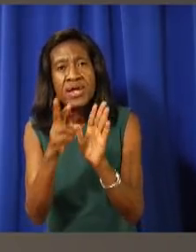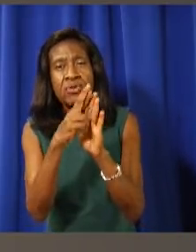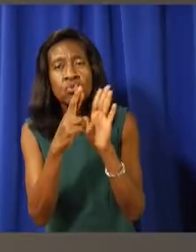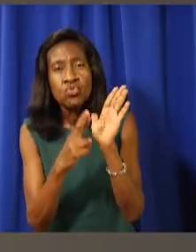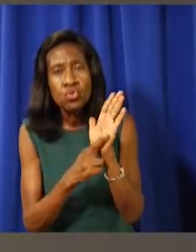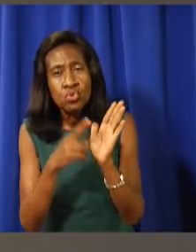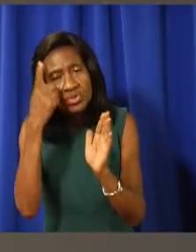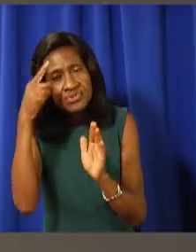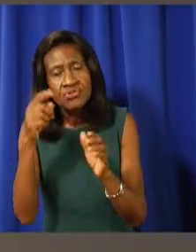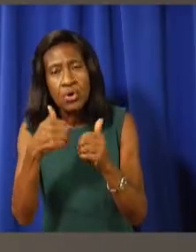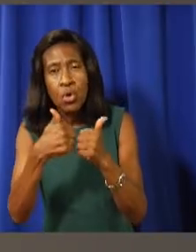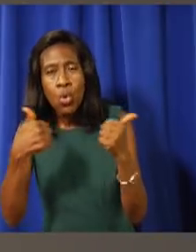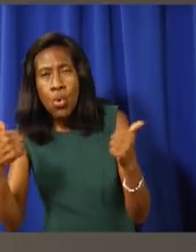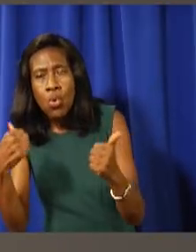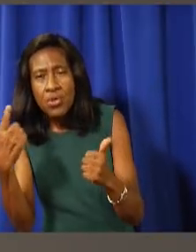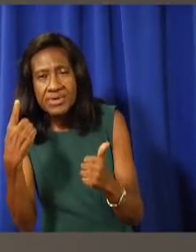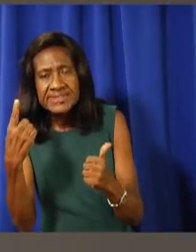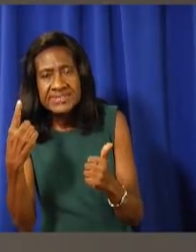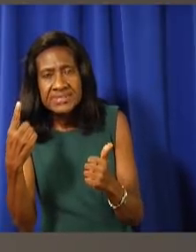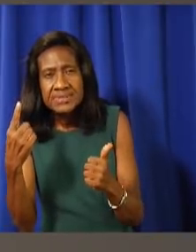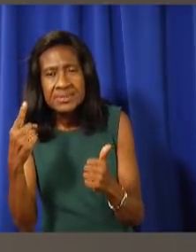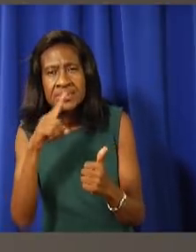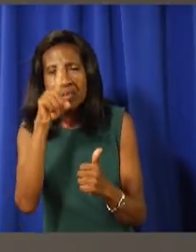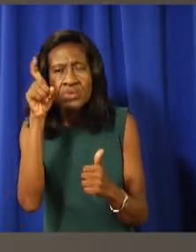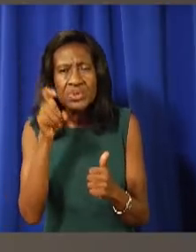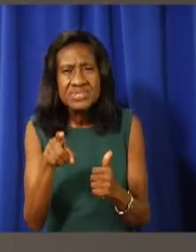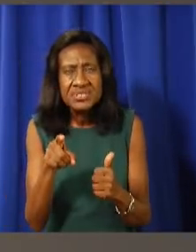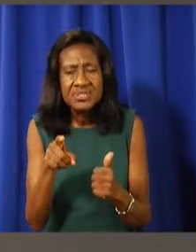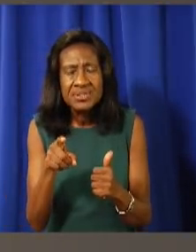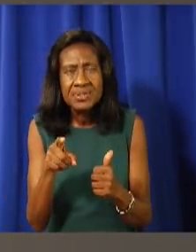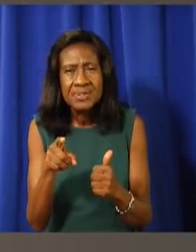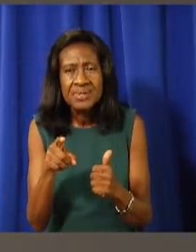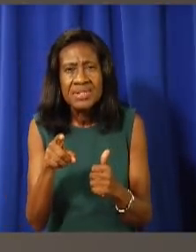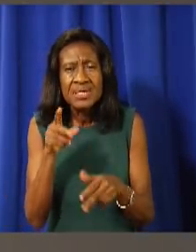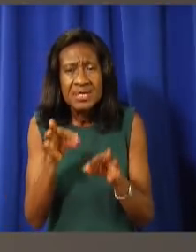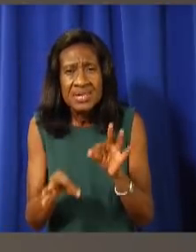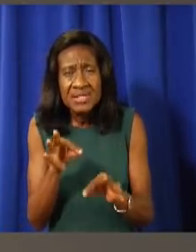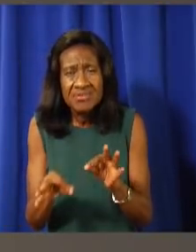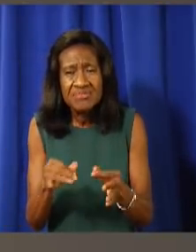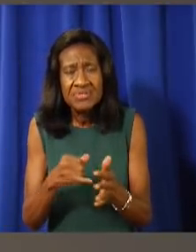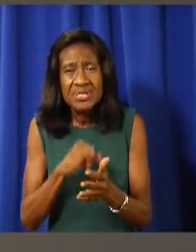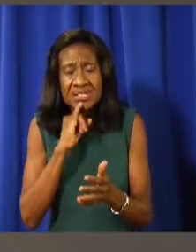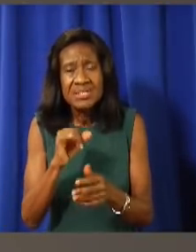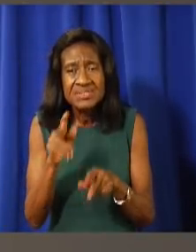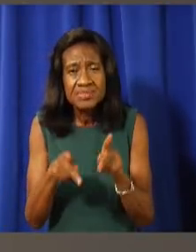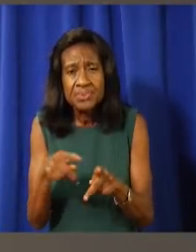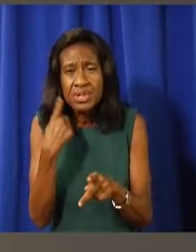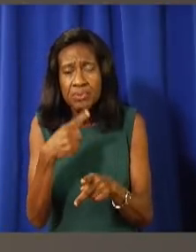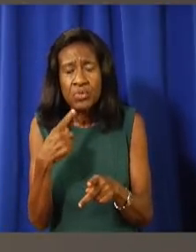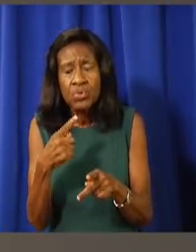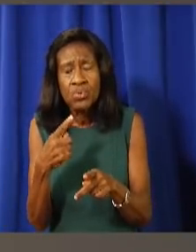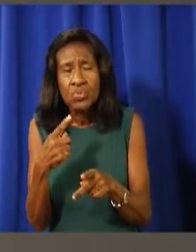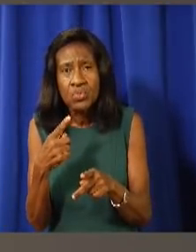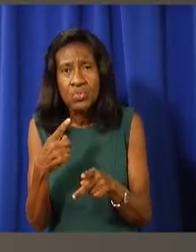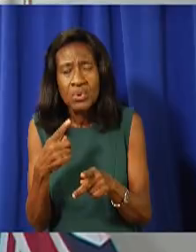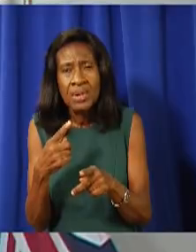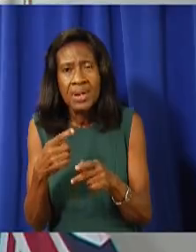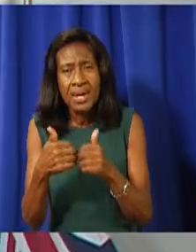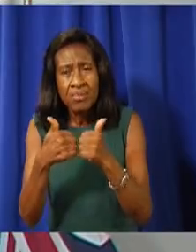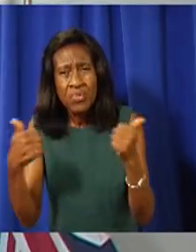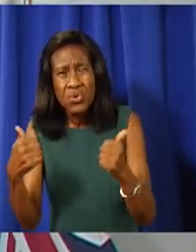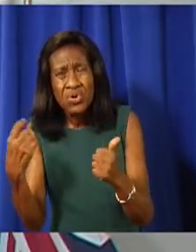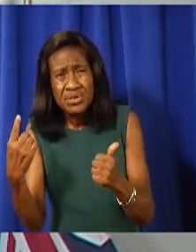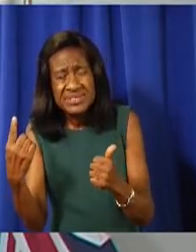of all, were those all people that were isolating voluntarily under the new on-trust basis?